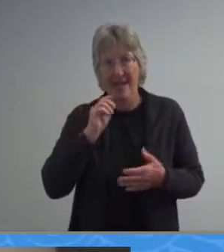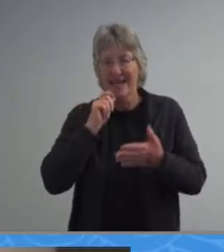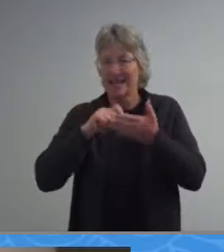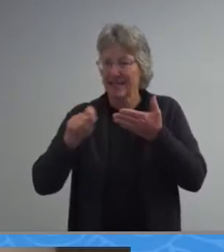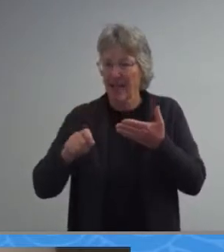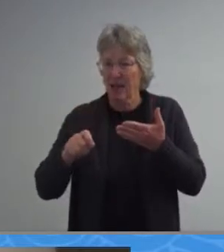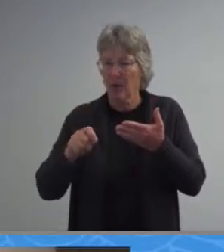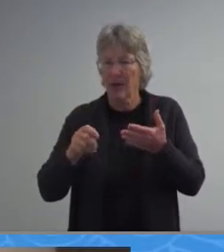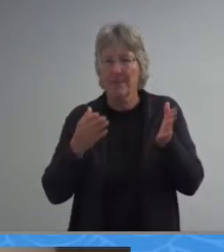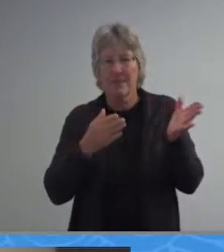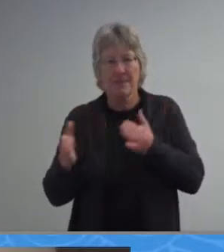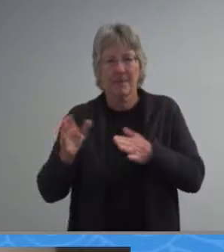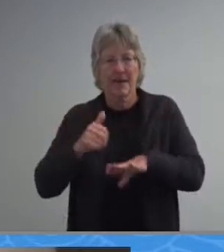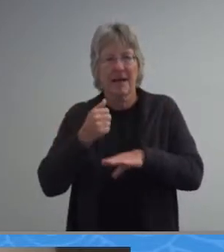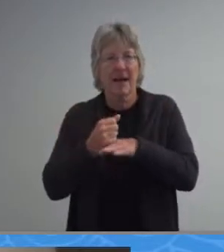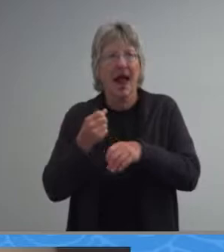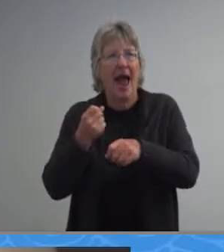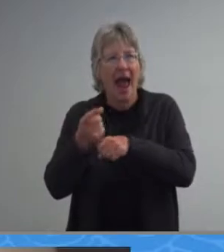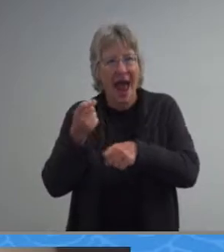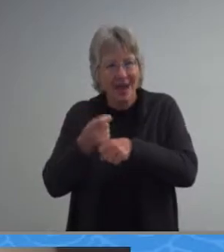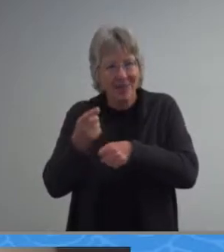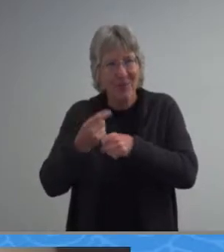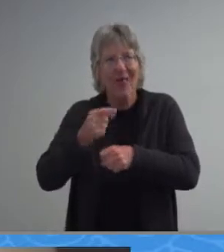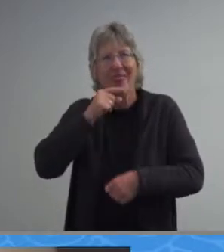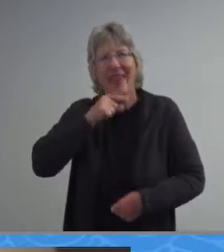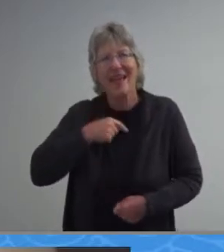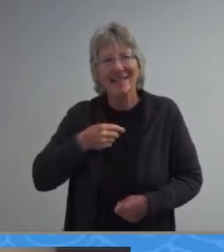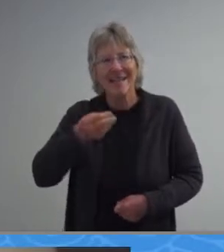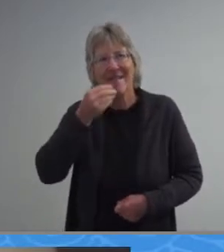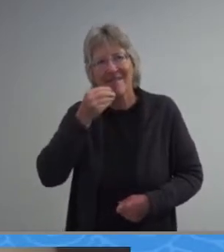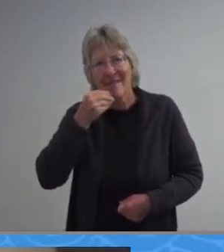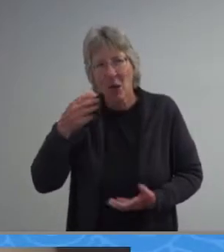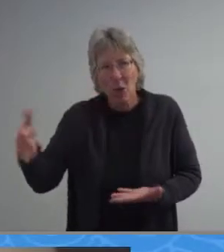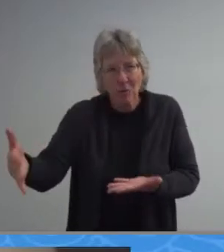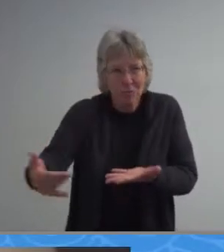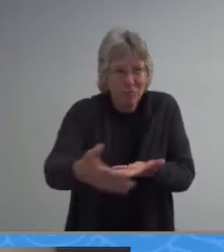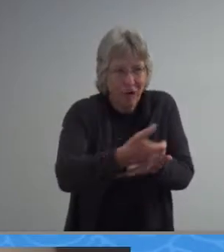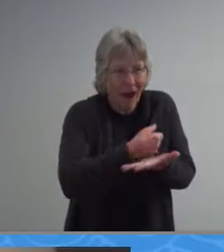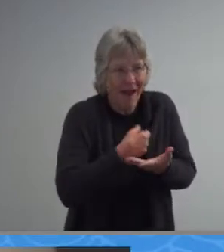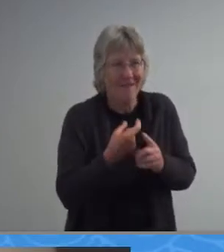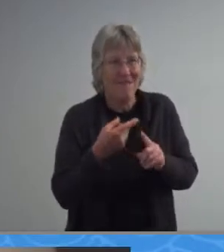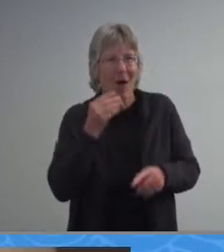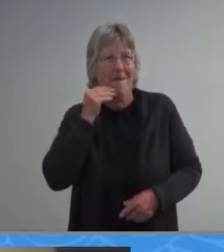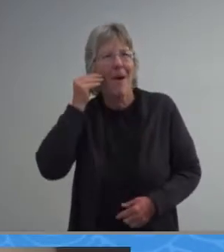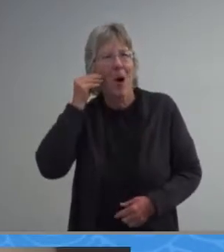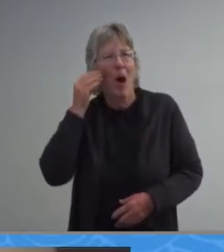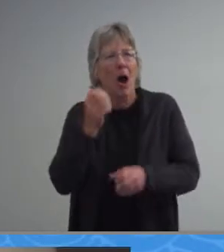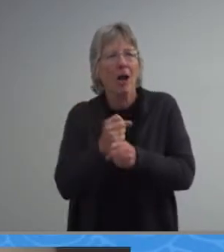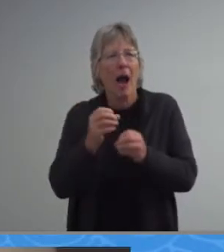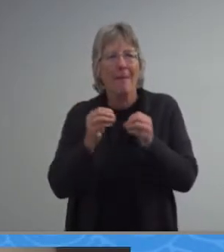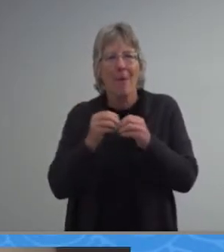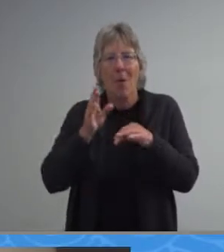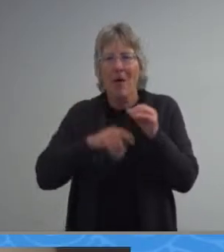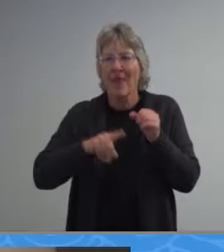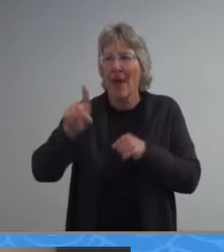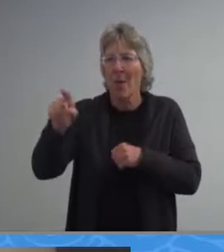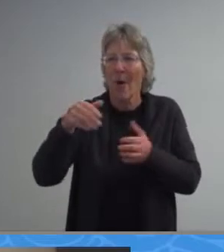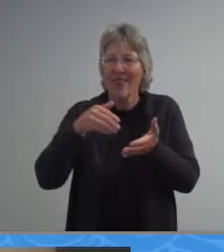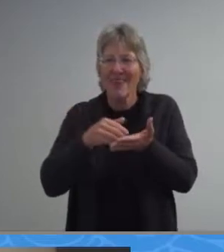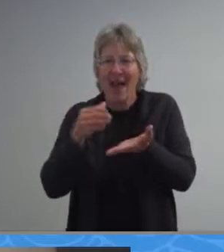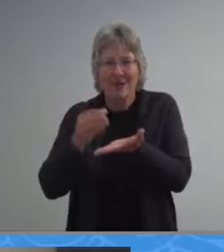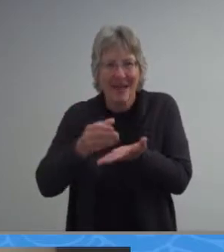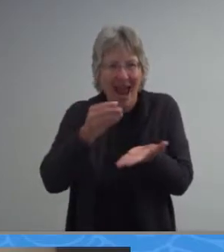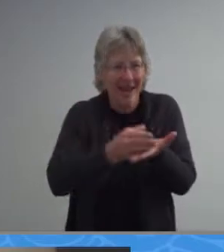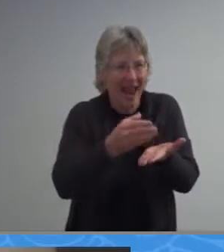annual thanksgiving food drive from home with over 60 clubs participating we received more than 1 000 canned goods